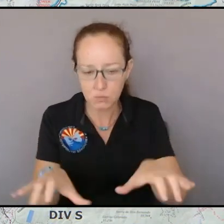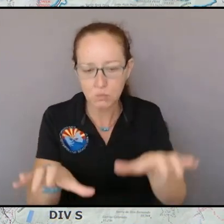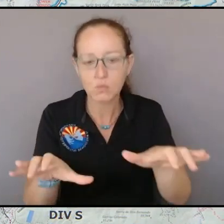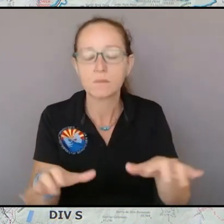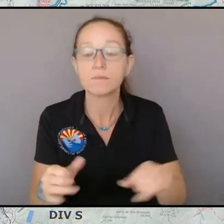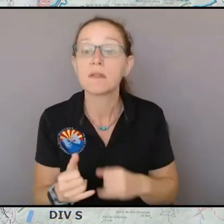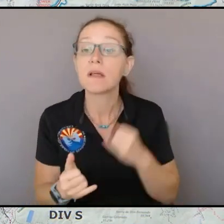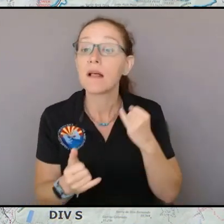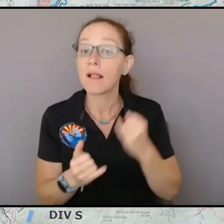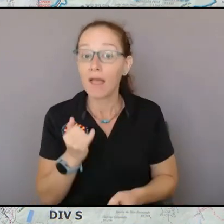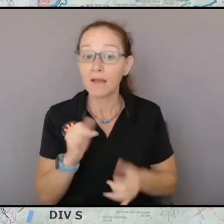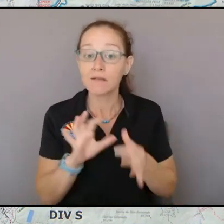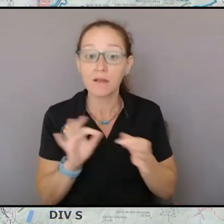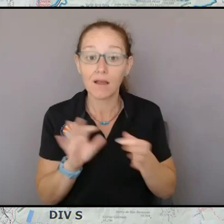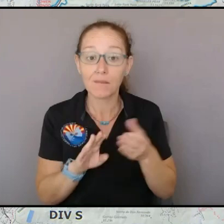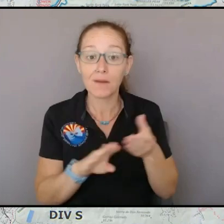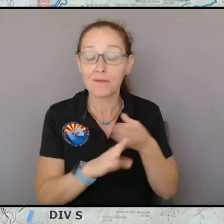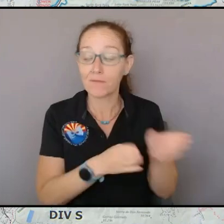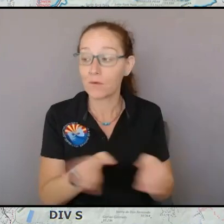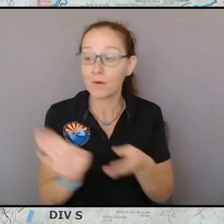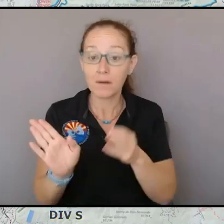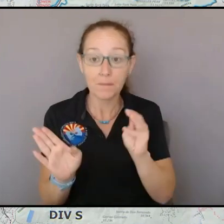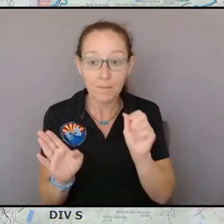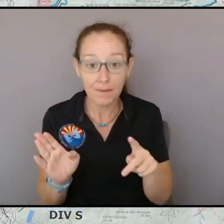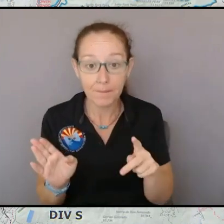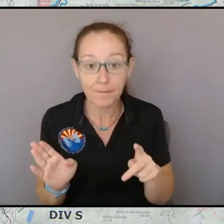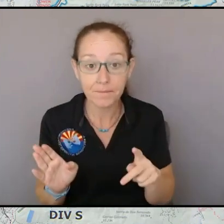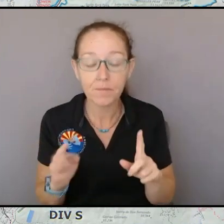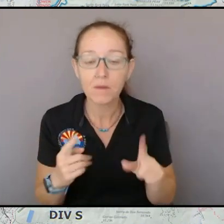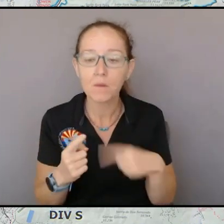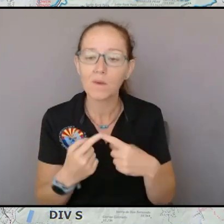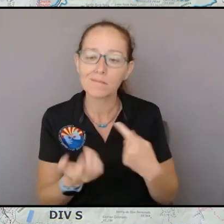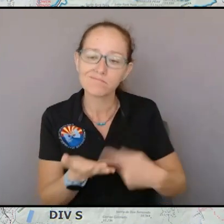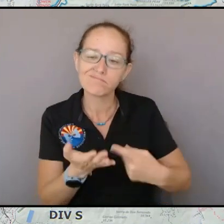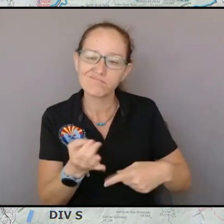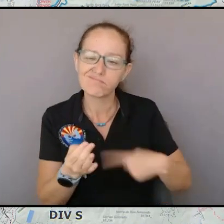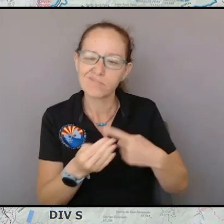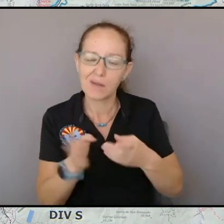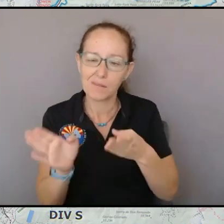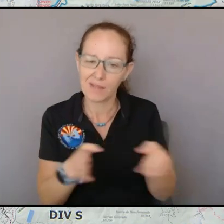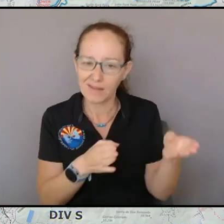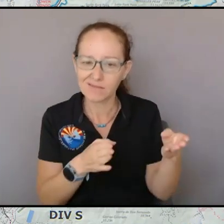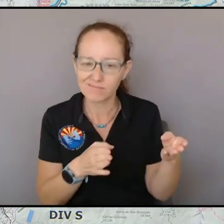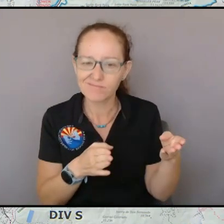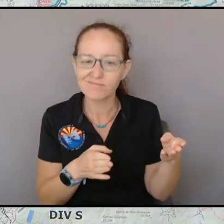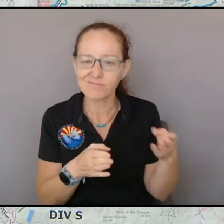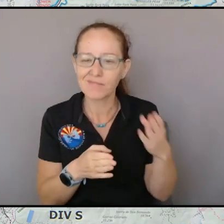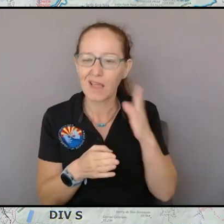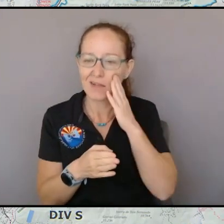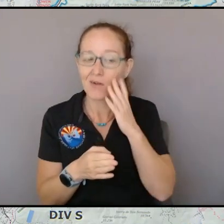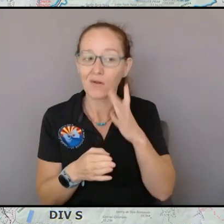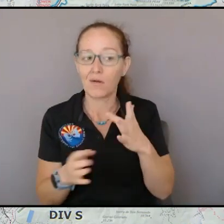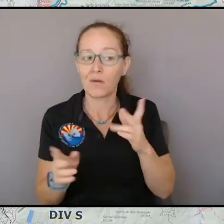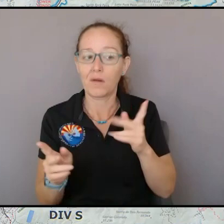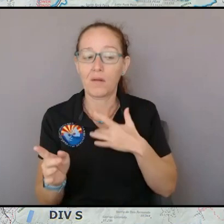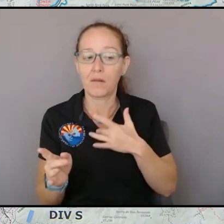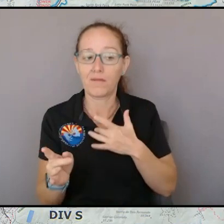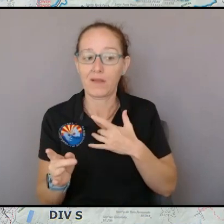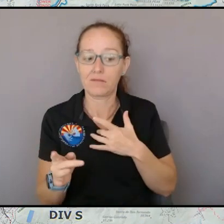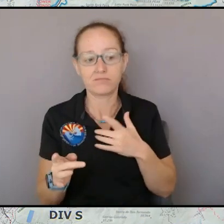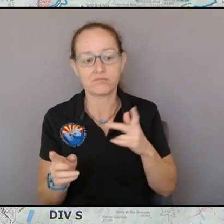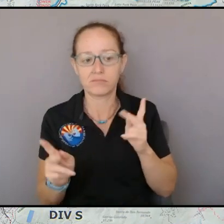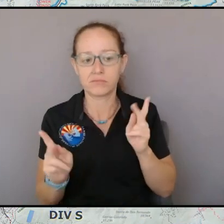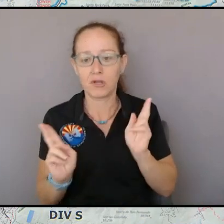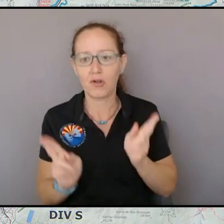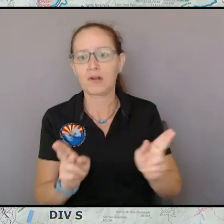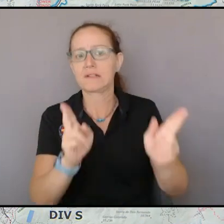when we're talking about planning I understand there's certainly a sense of urgency that exists best if you've been out of your